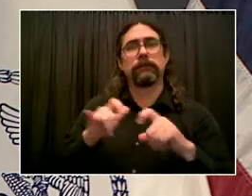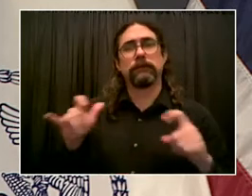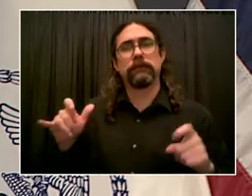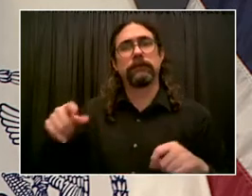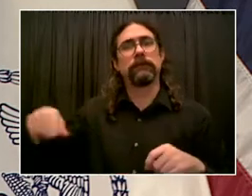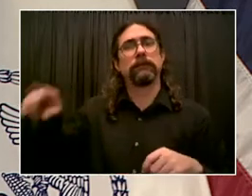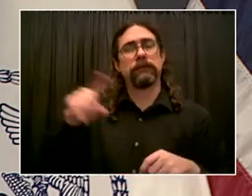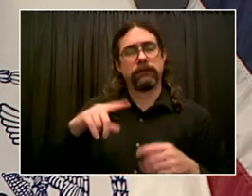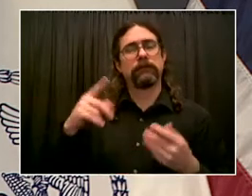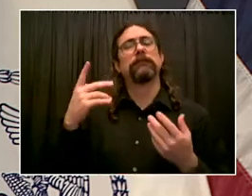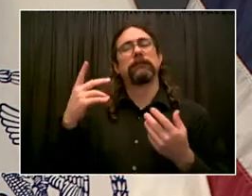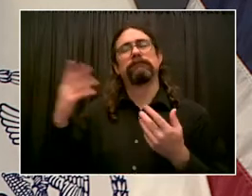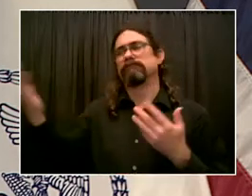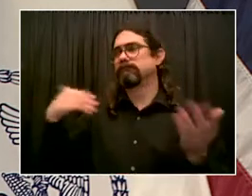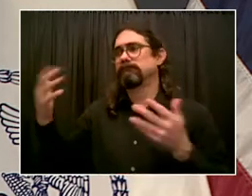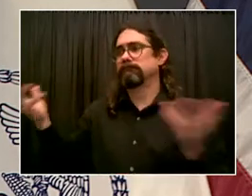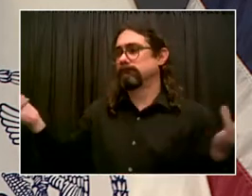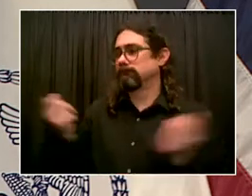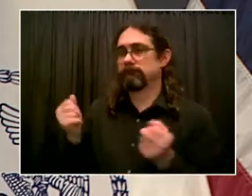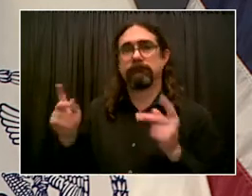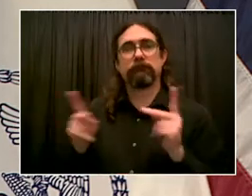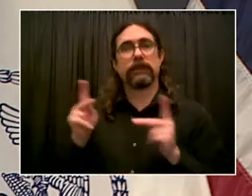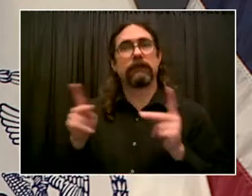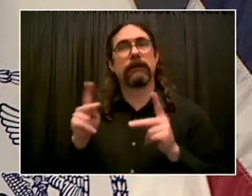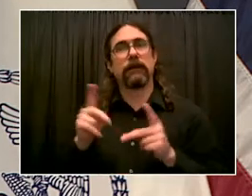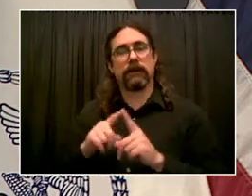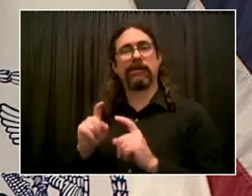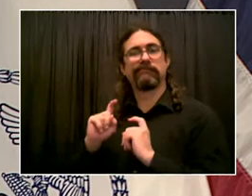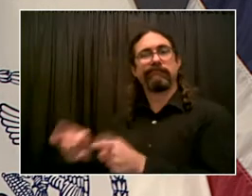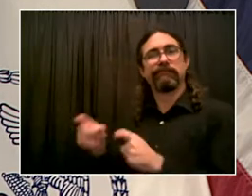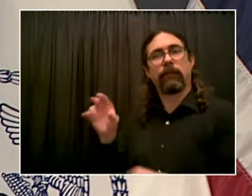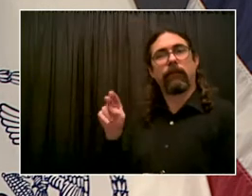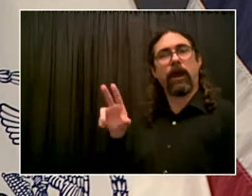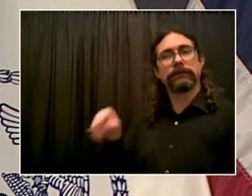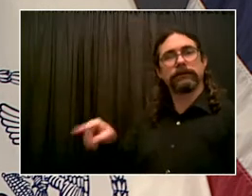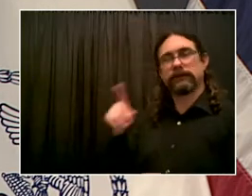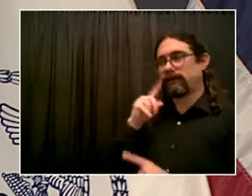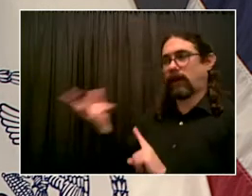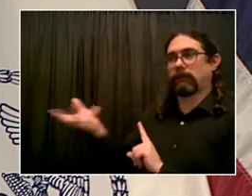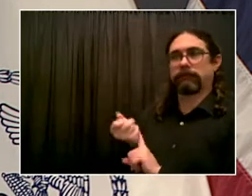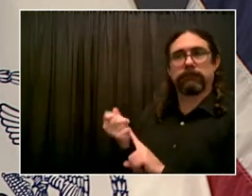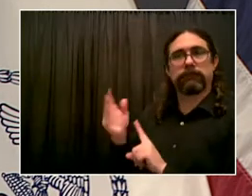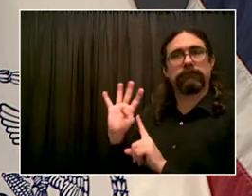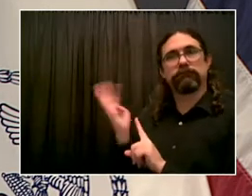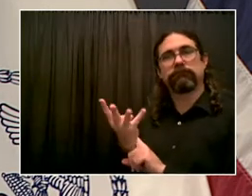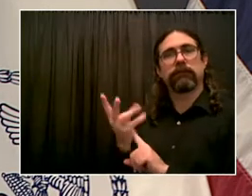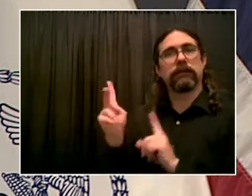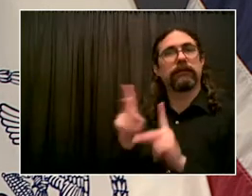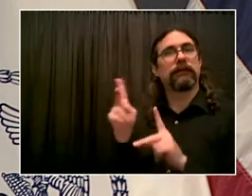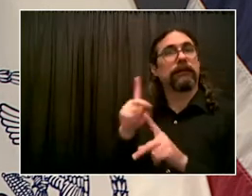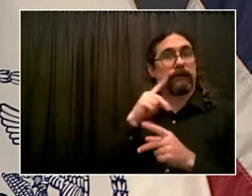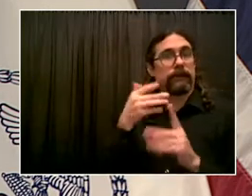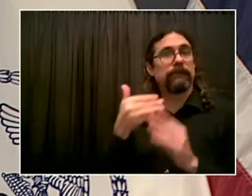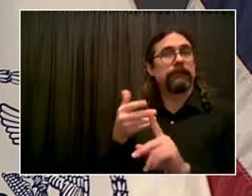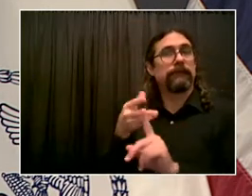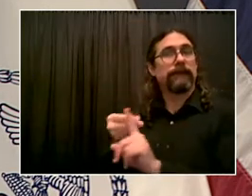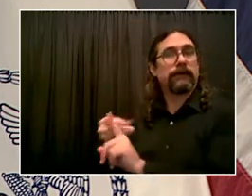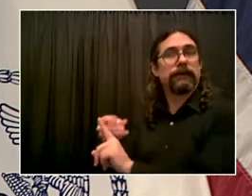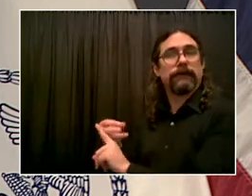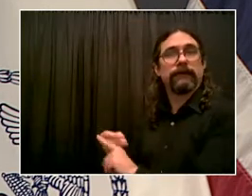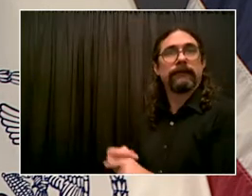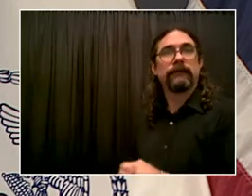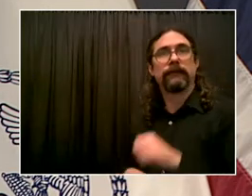places where there's trust from the community, places where people go and they're comfortable exactly where we want people to